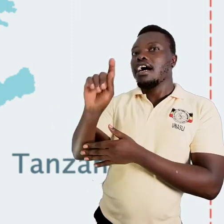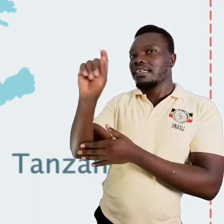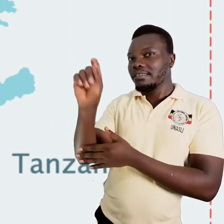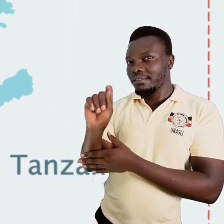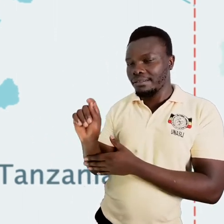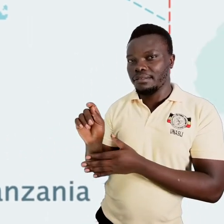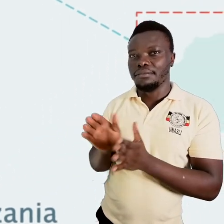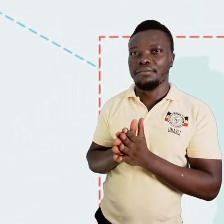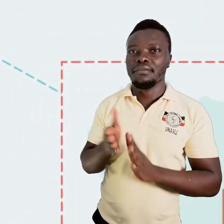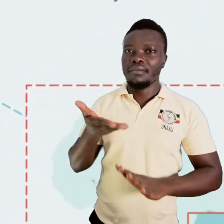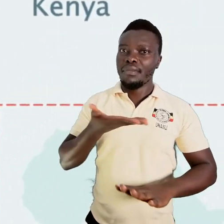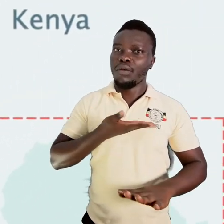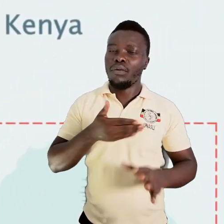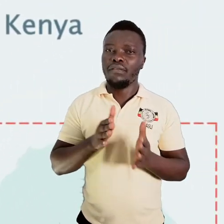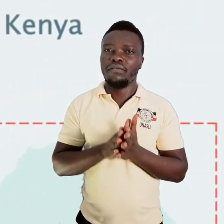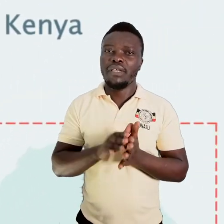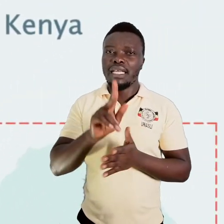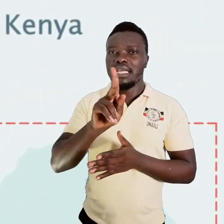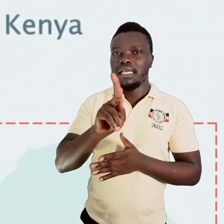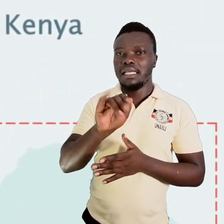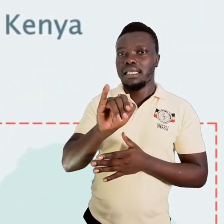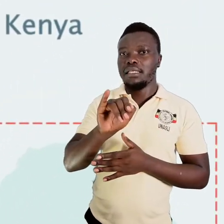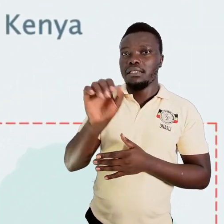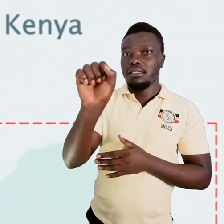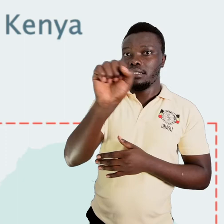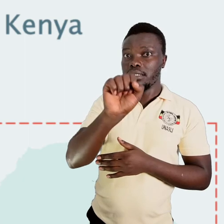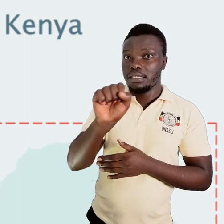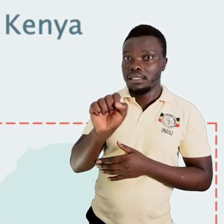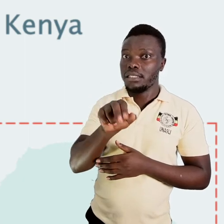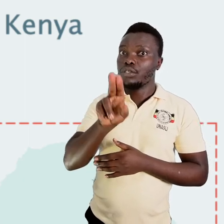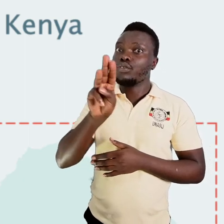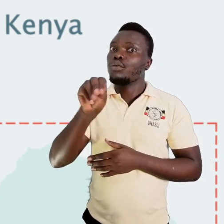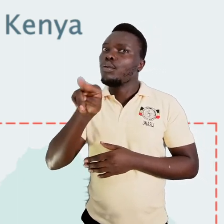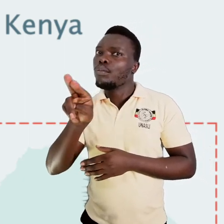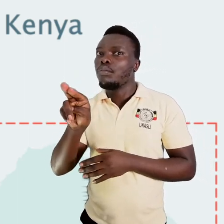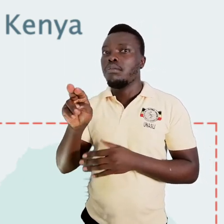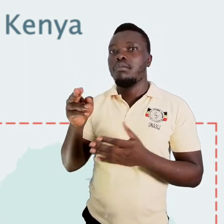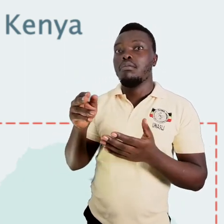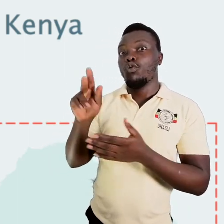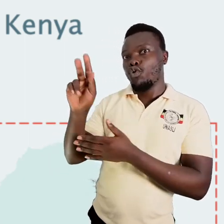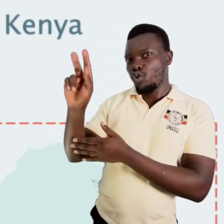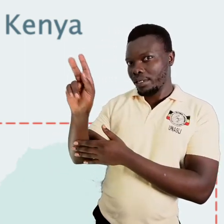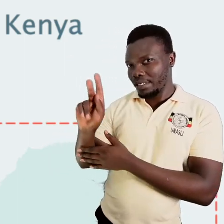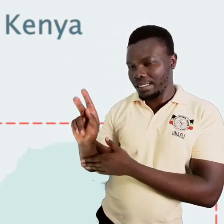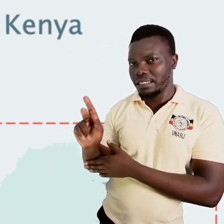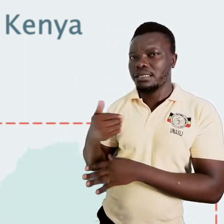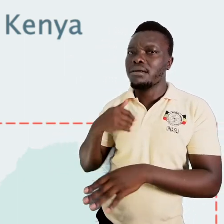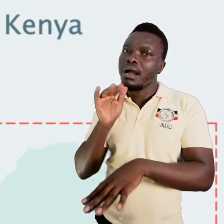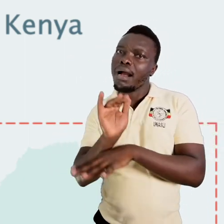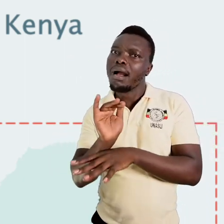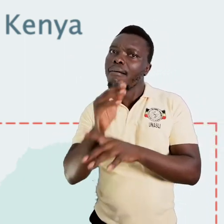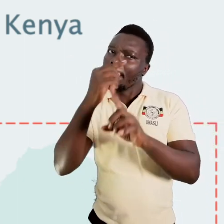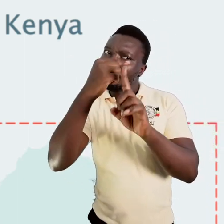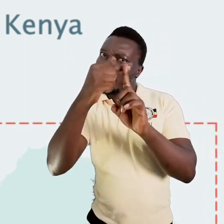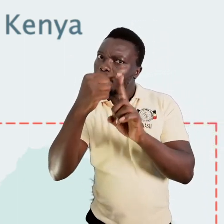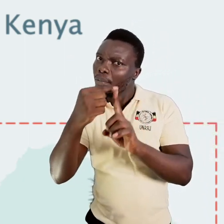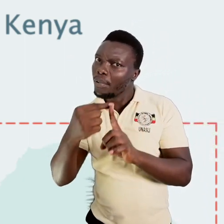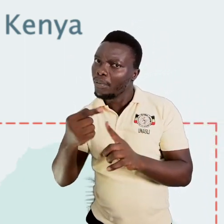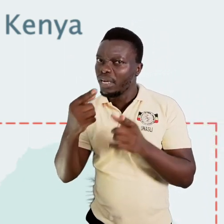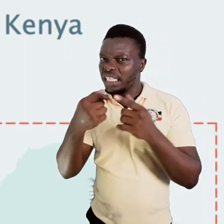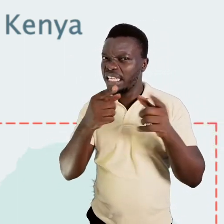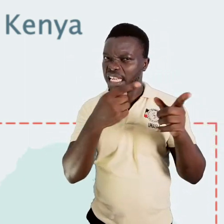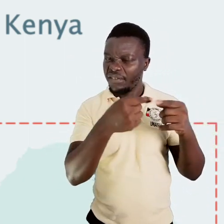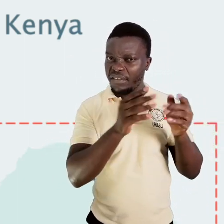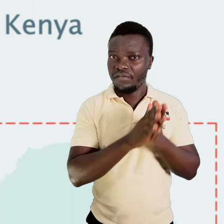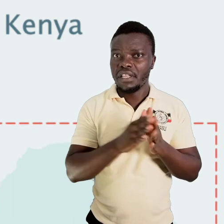also have Kisumu in Kenya. I am going to ask you to add onto the list of the different